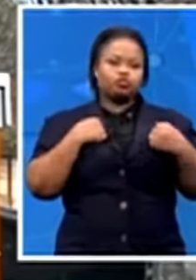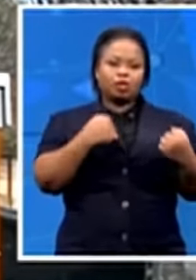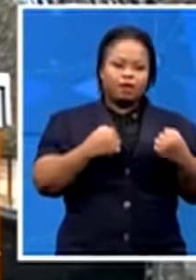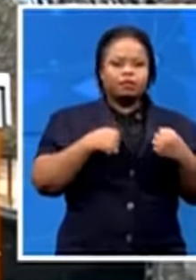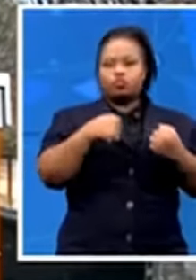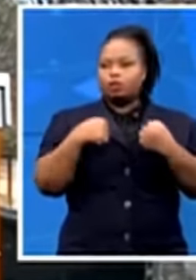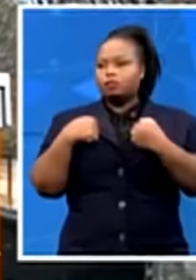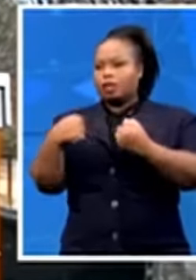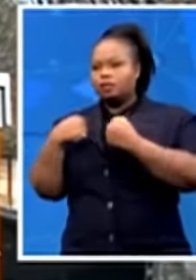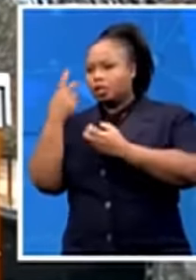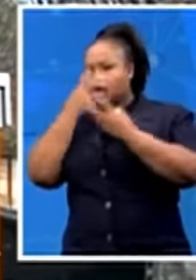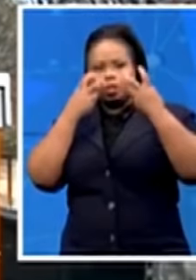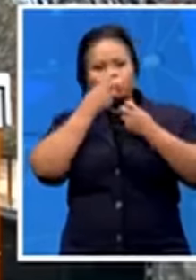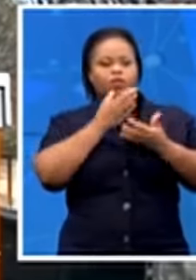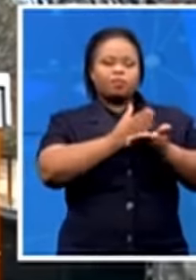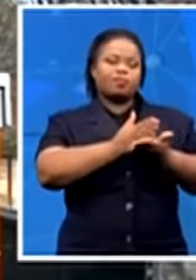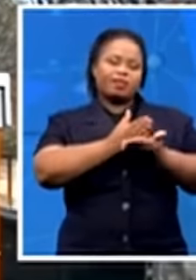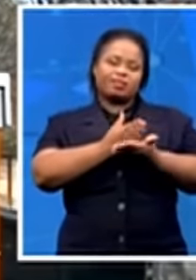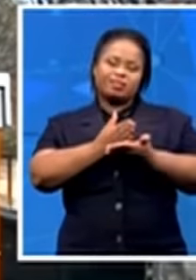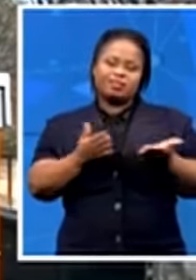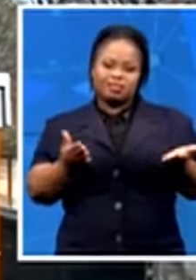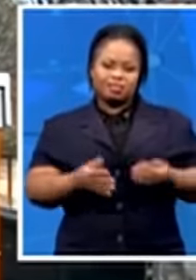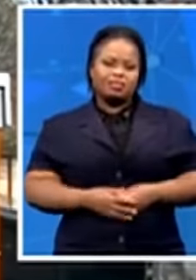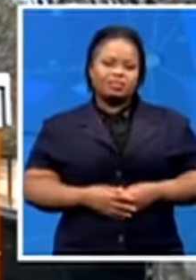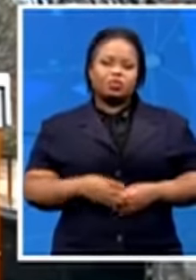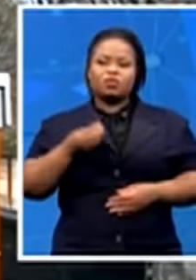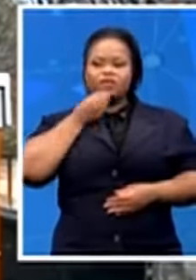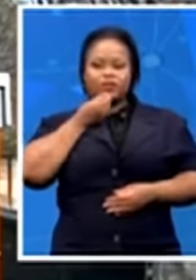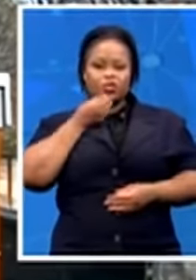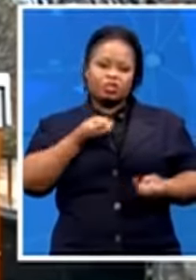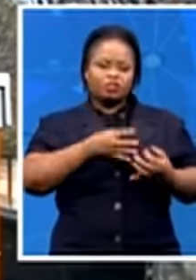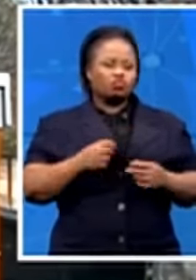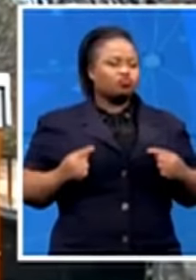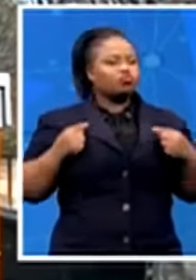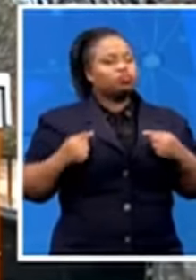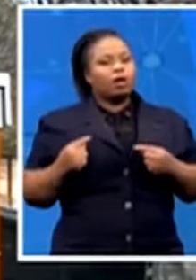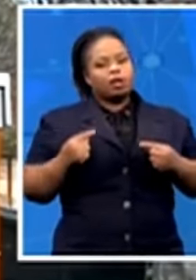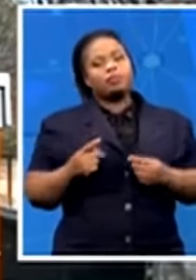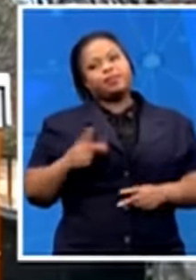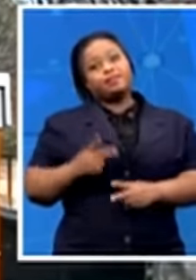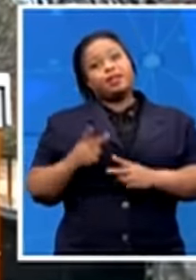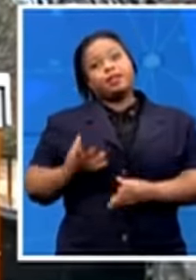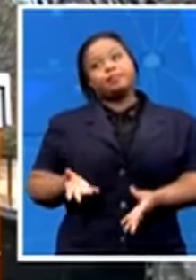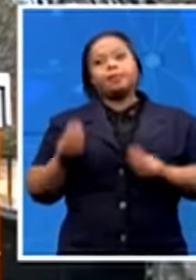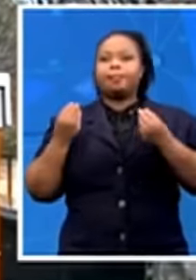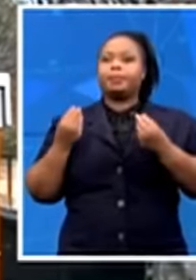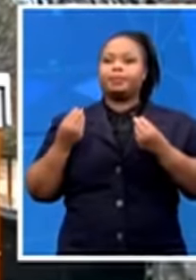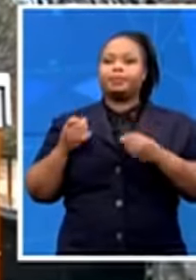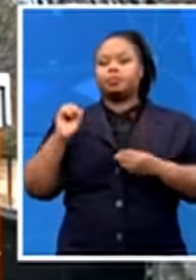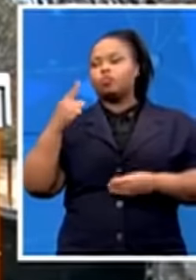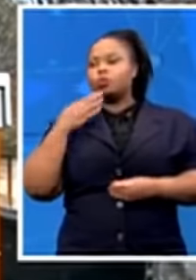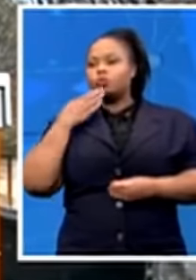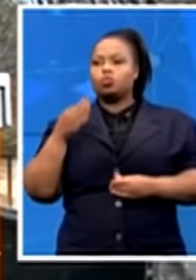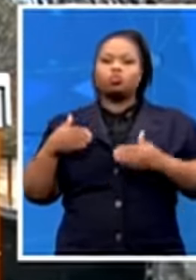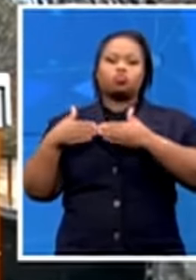an attempt to get them food. She struggled, but finally finding somebody along the road selling bread, and then